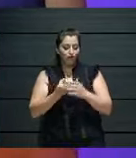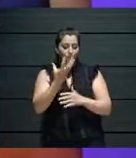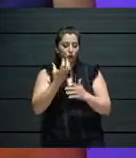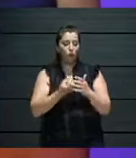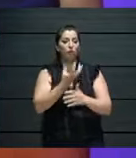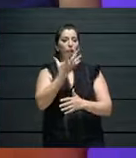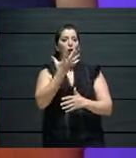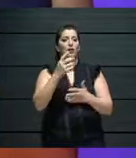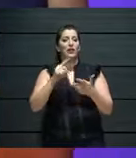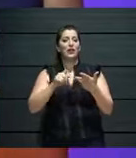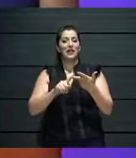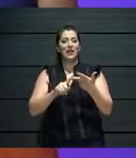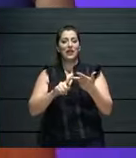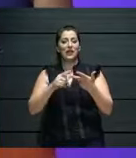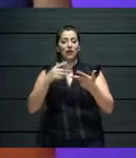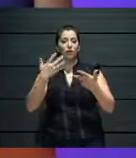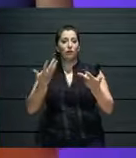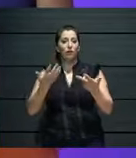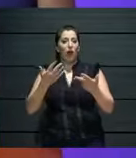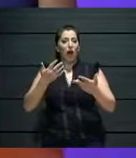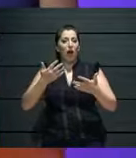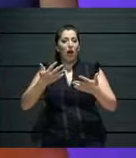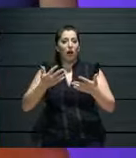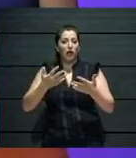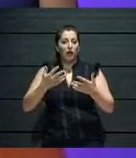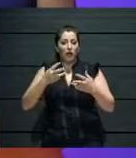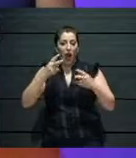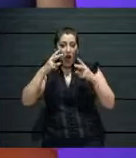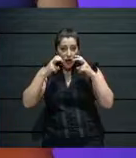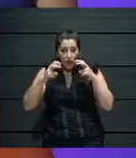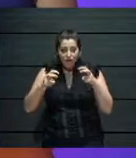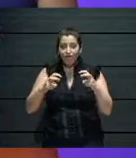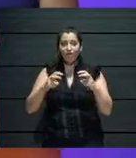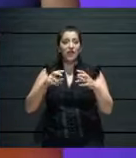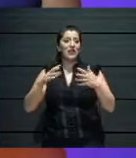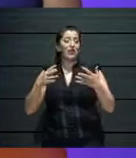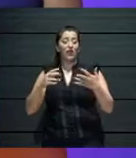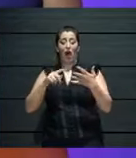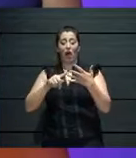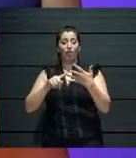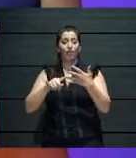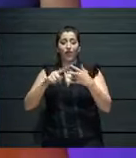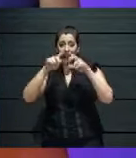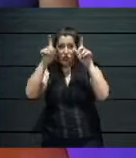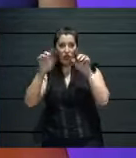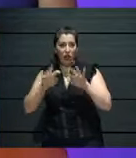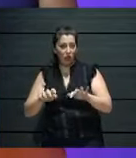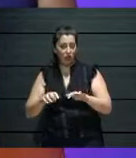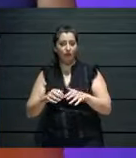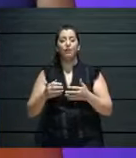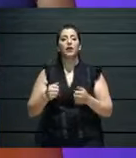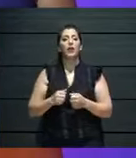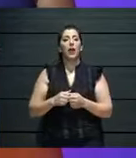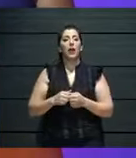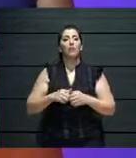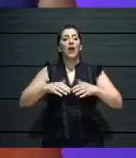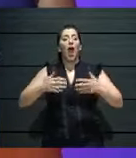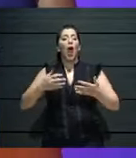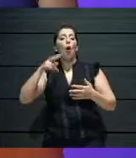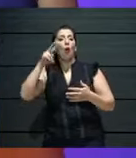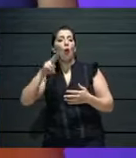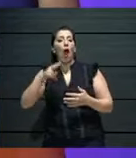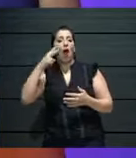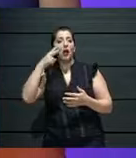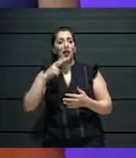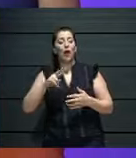Um, in terms of creativity, we mentioned the need to be modular and to maintain relevance in these changing times and in these digital